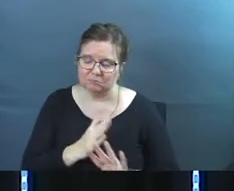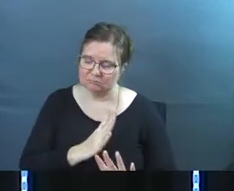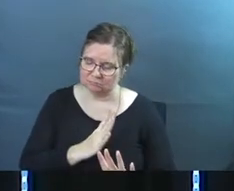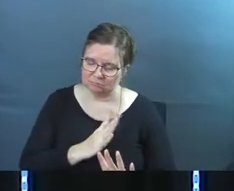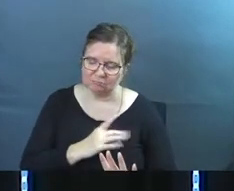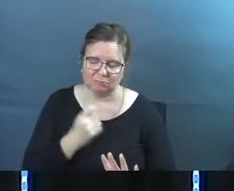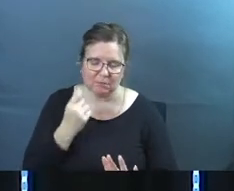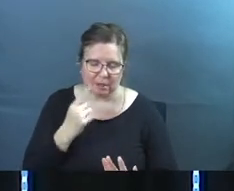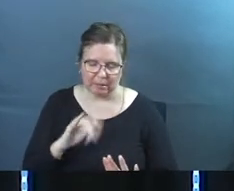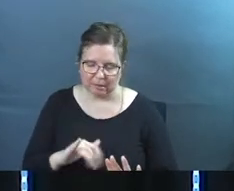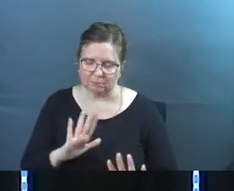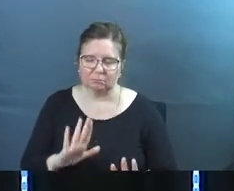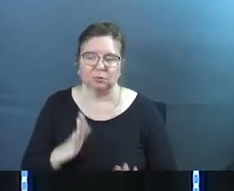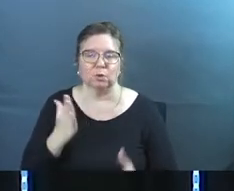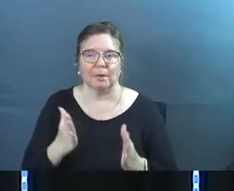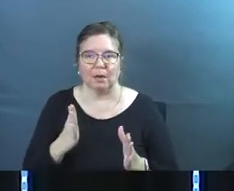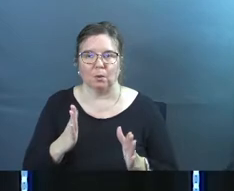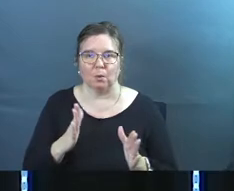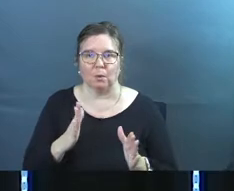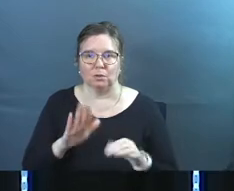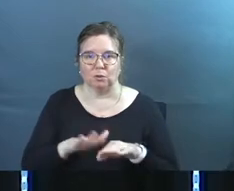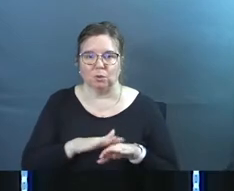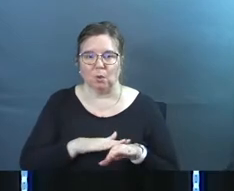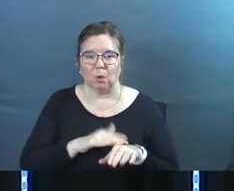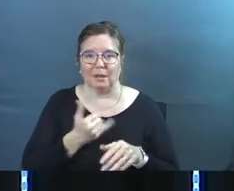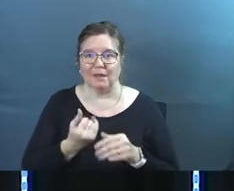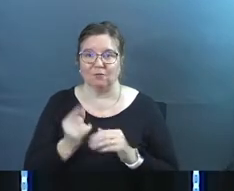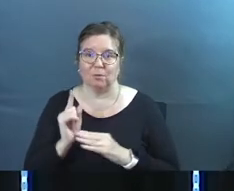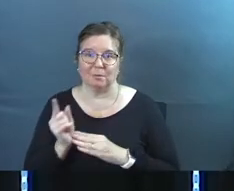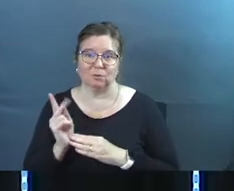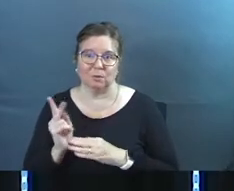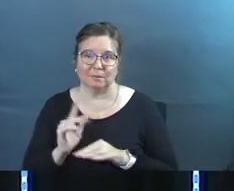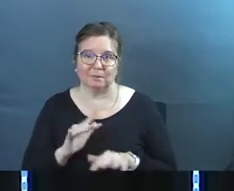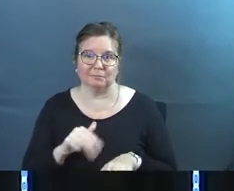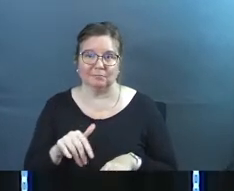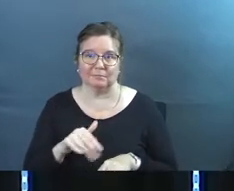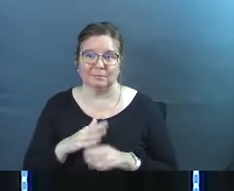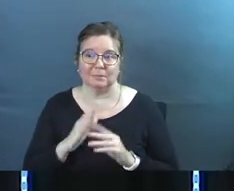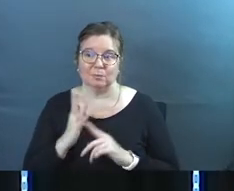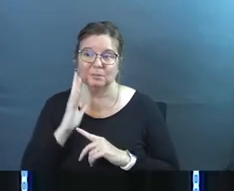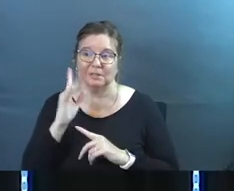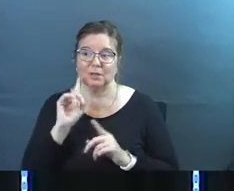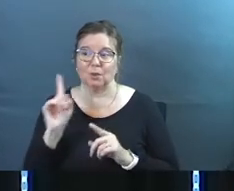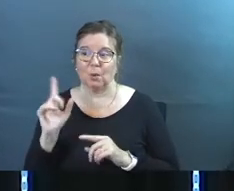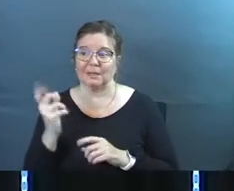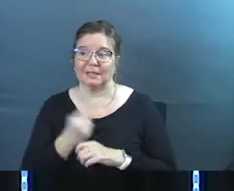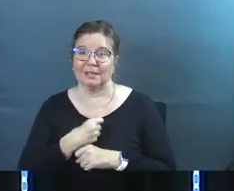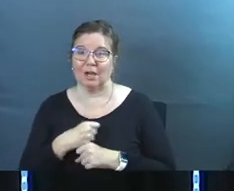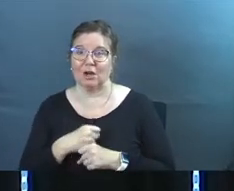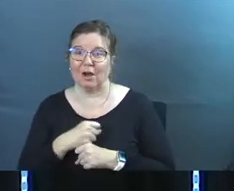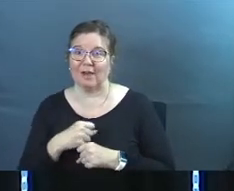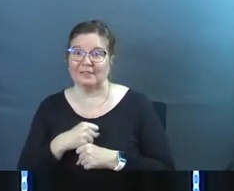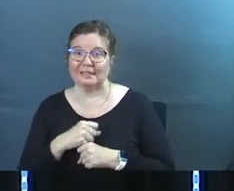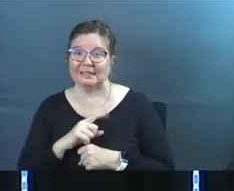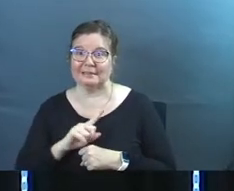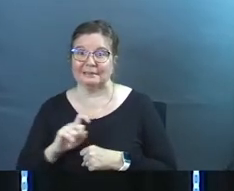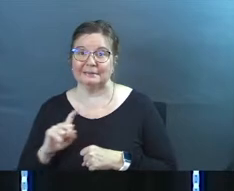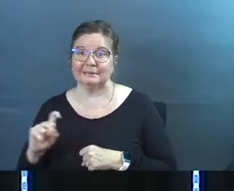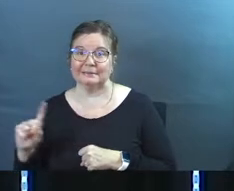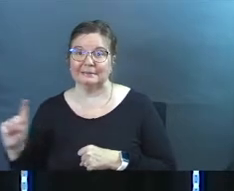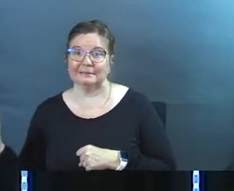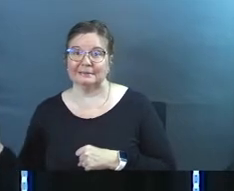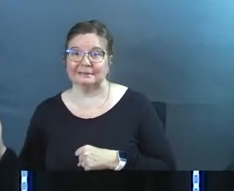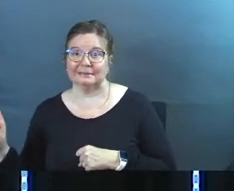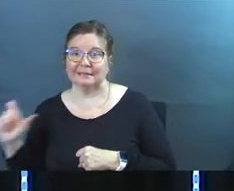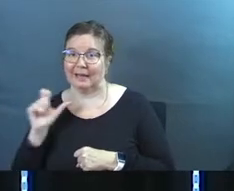I just want to acknowledge that. You might want to like slowly in the next couple of minutes, just pretend that you're going to get coffee and not come